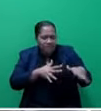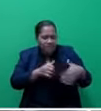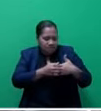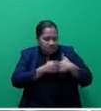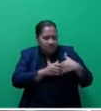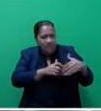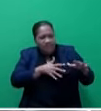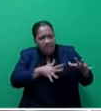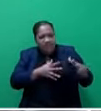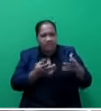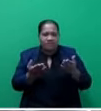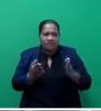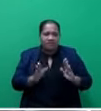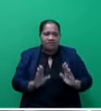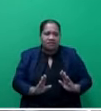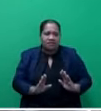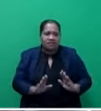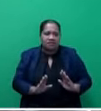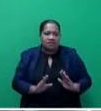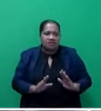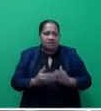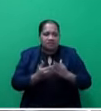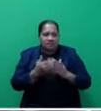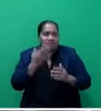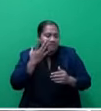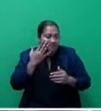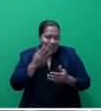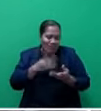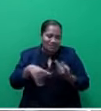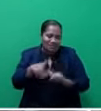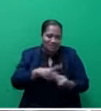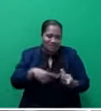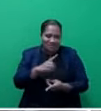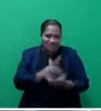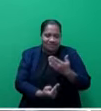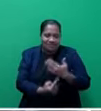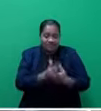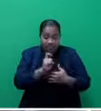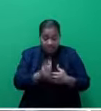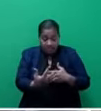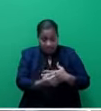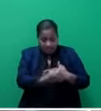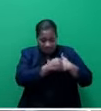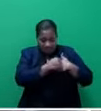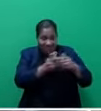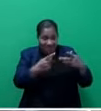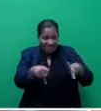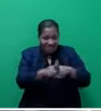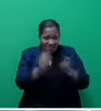death during natural disasters. If there was a safe place to get quickly to,